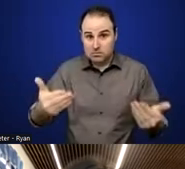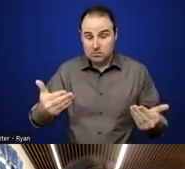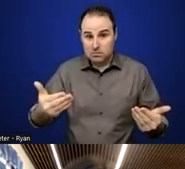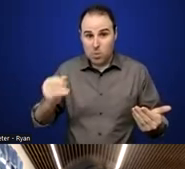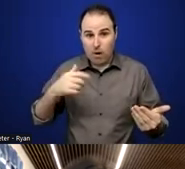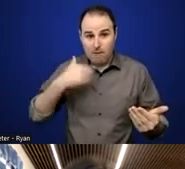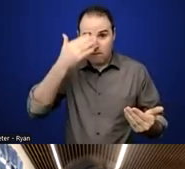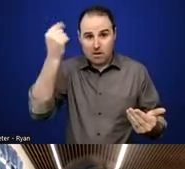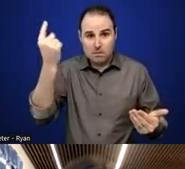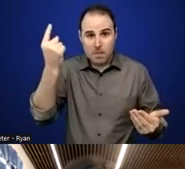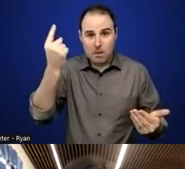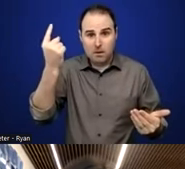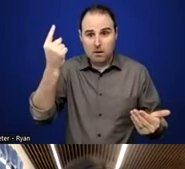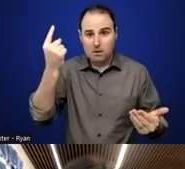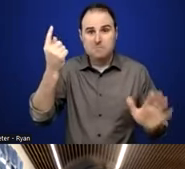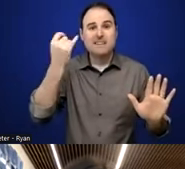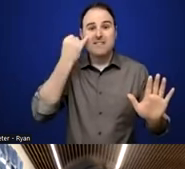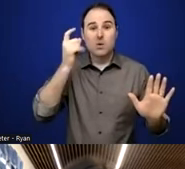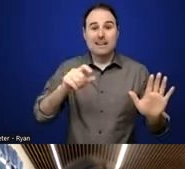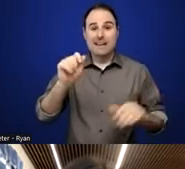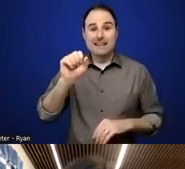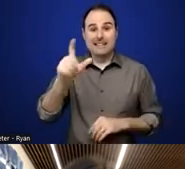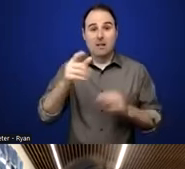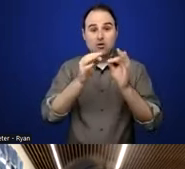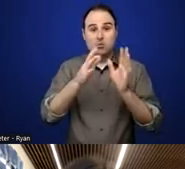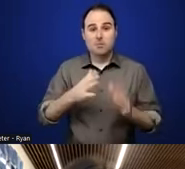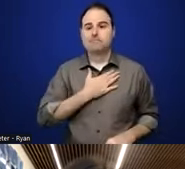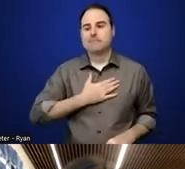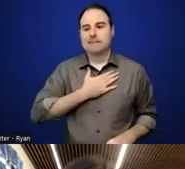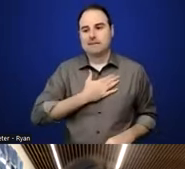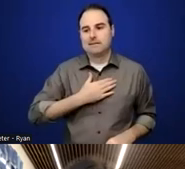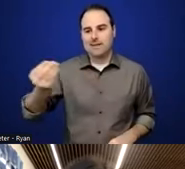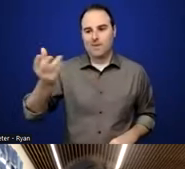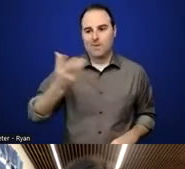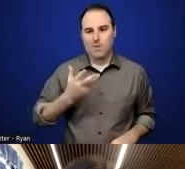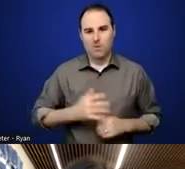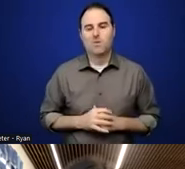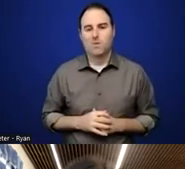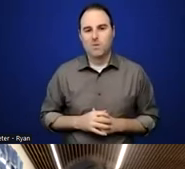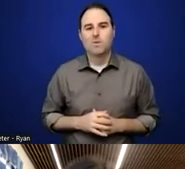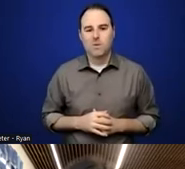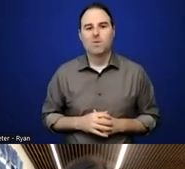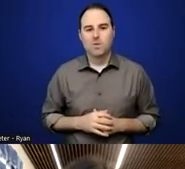If you need anybody, if anybody needs an ASL interpreter, please let us know. And they'll make sure to